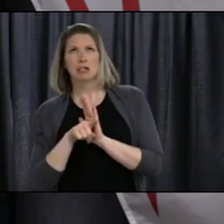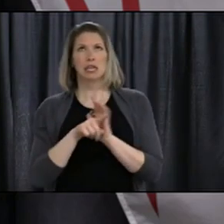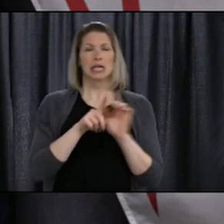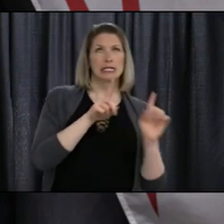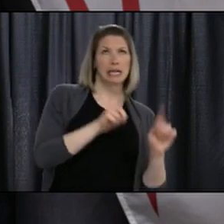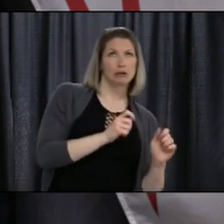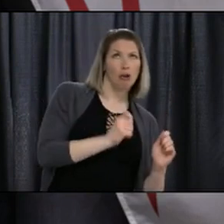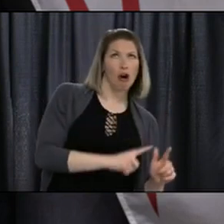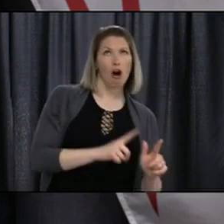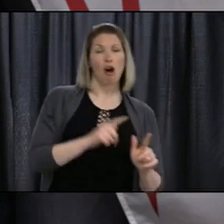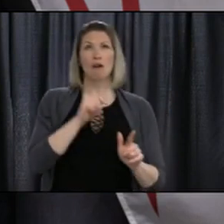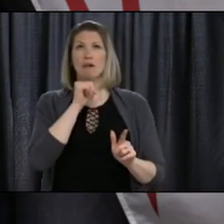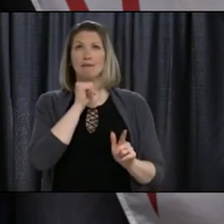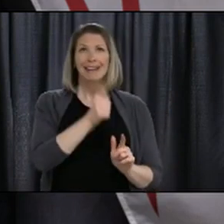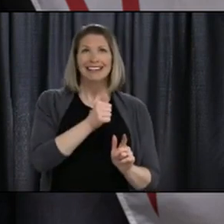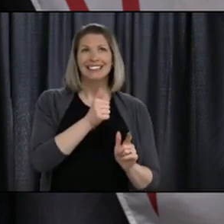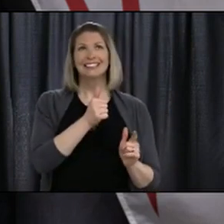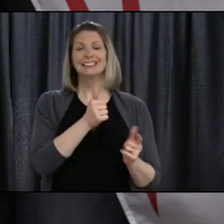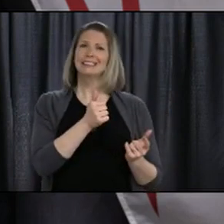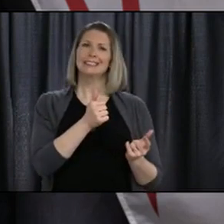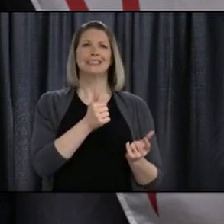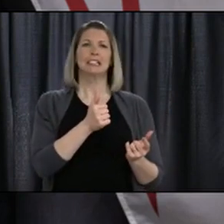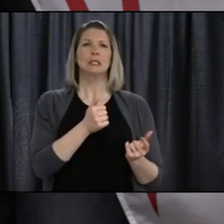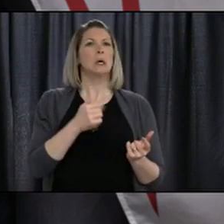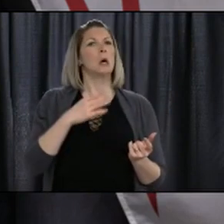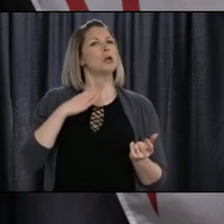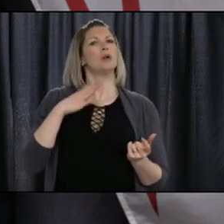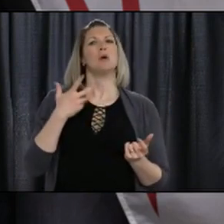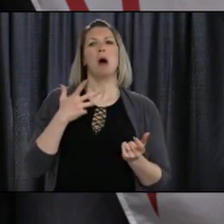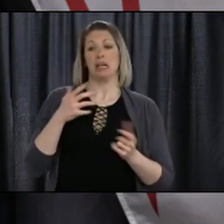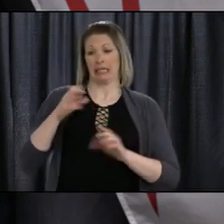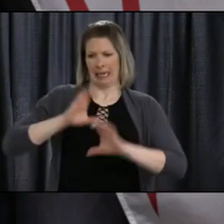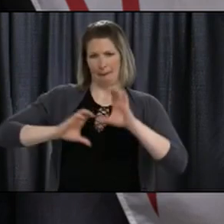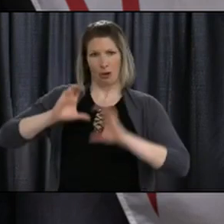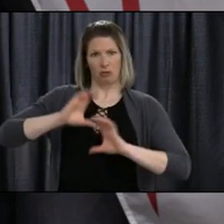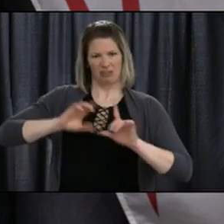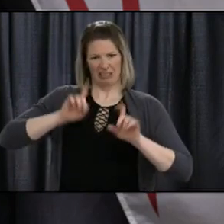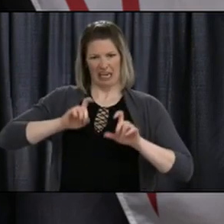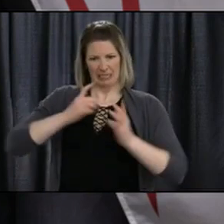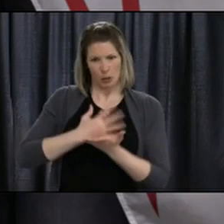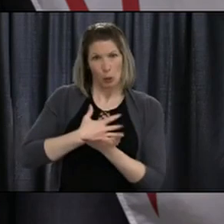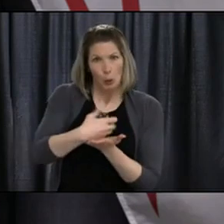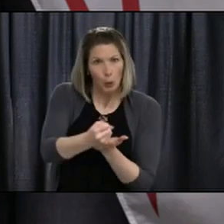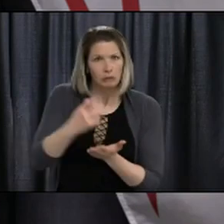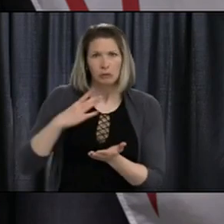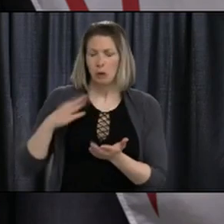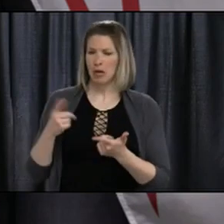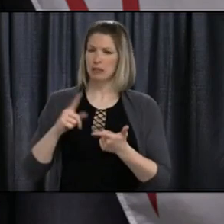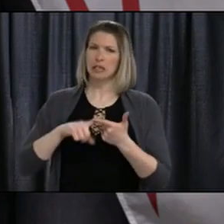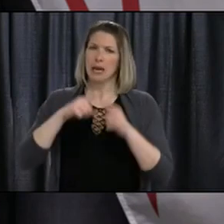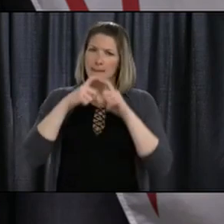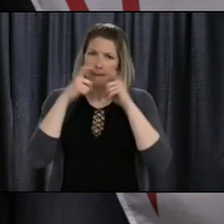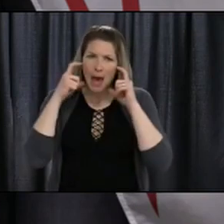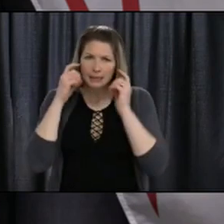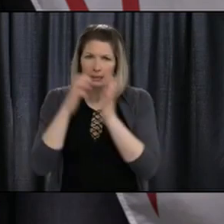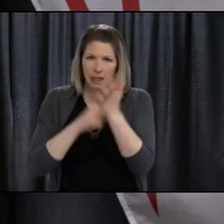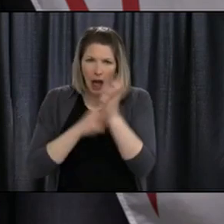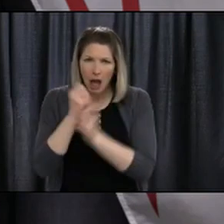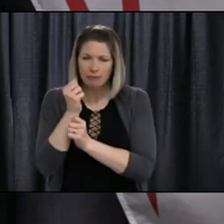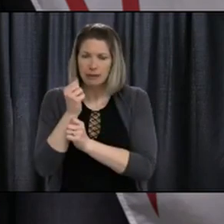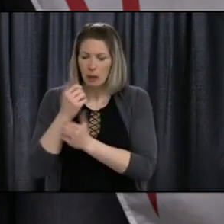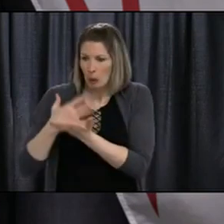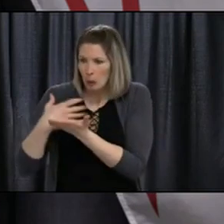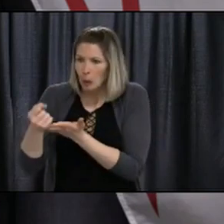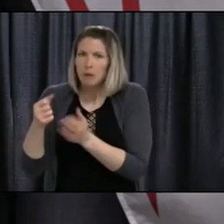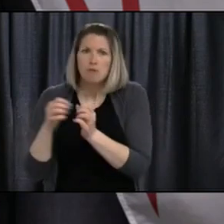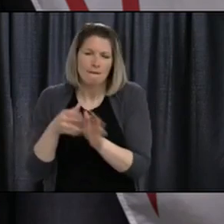could potentially put a strain on testing supplies. It could put a strain on PPE supplies. All of these things are things you have to